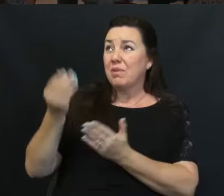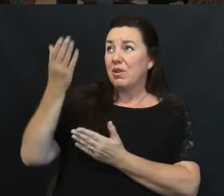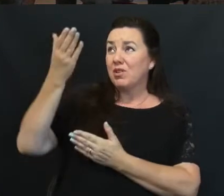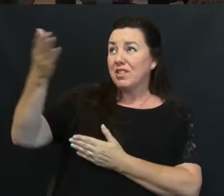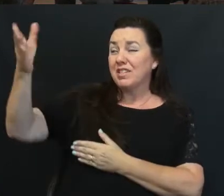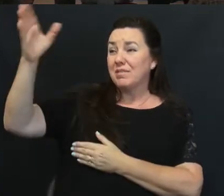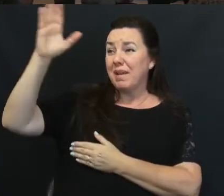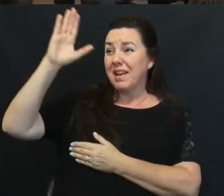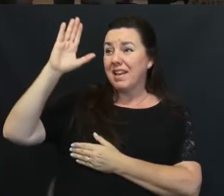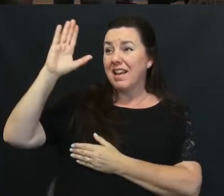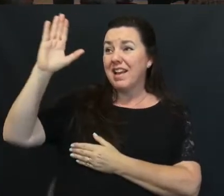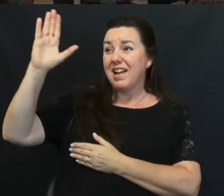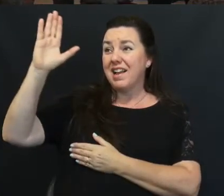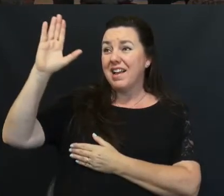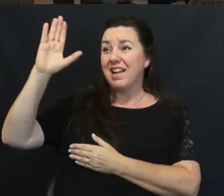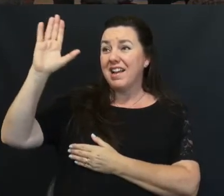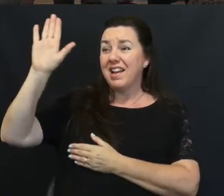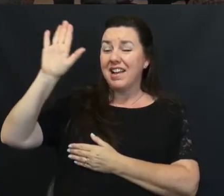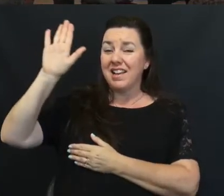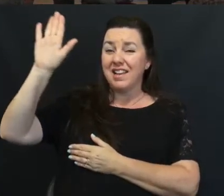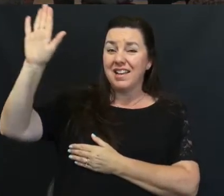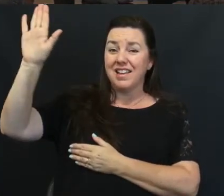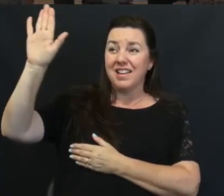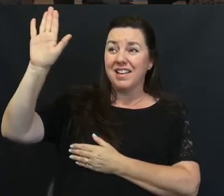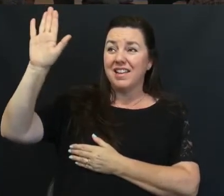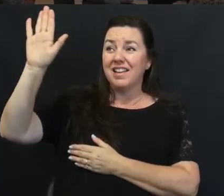Purchase of God.